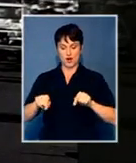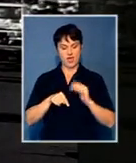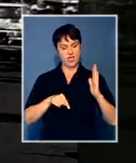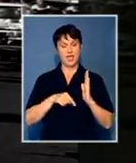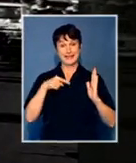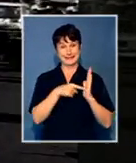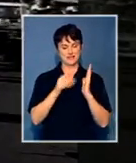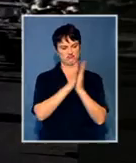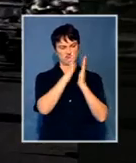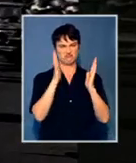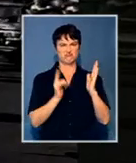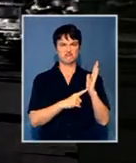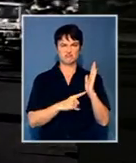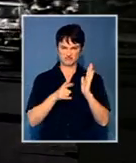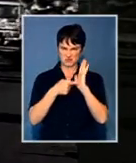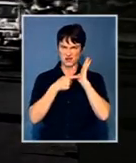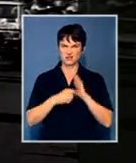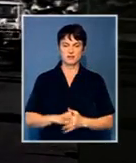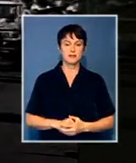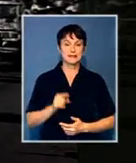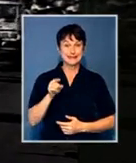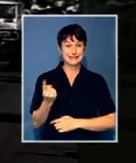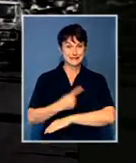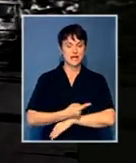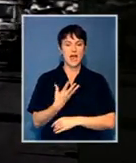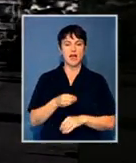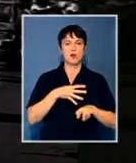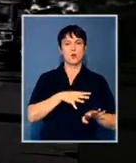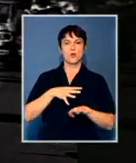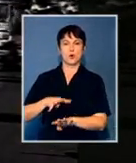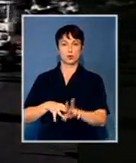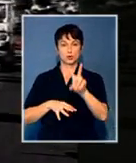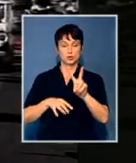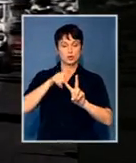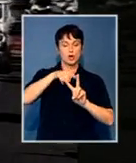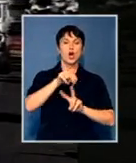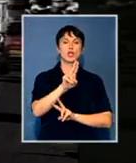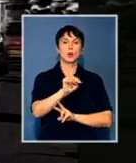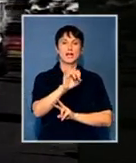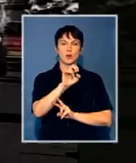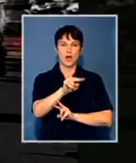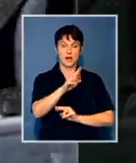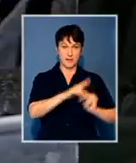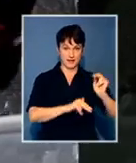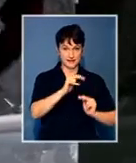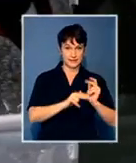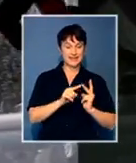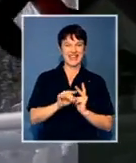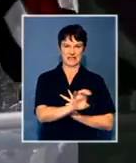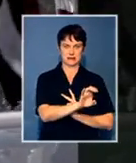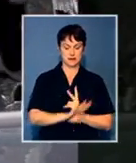Two marches took place today, one from the Union buildings in the east and another from the showgrounds in the west.